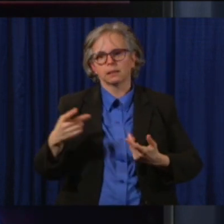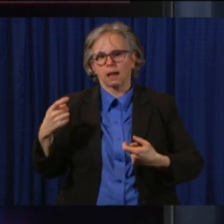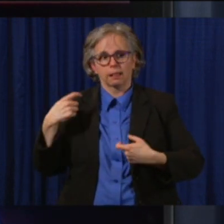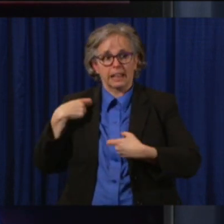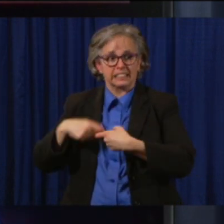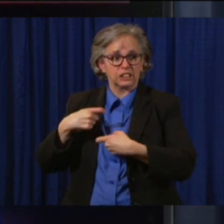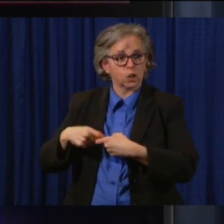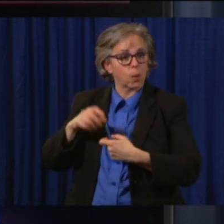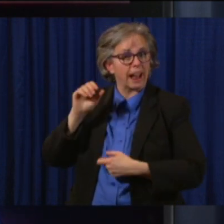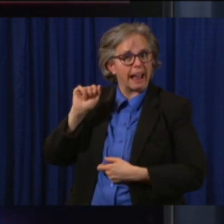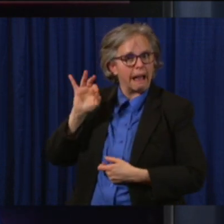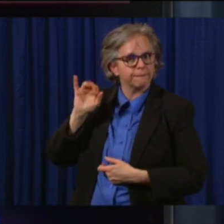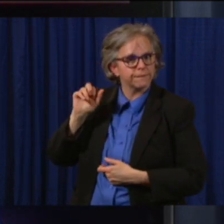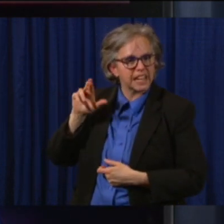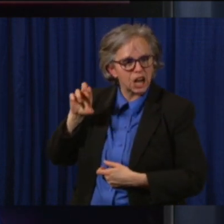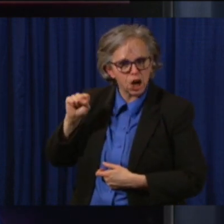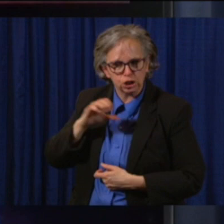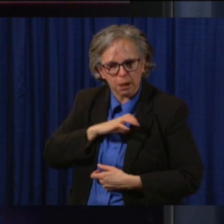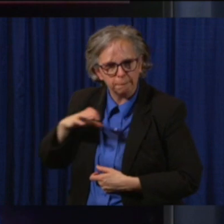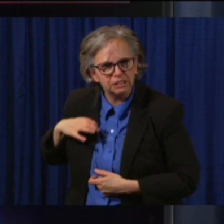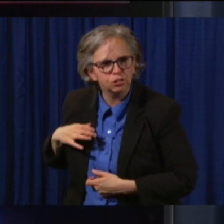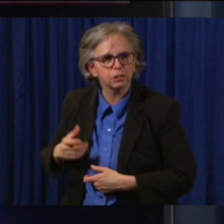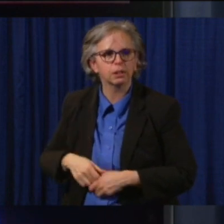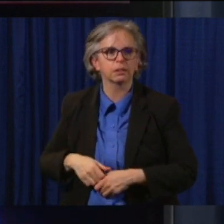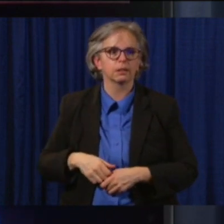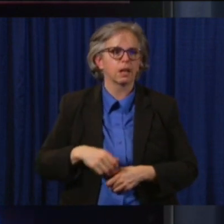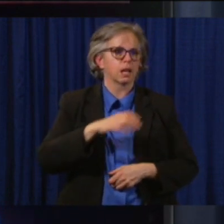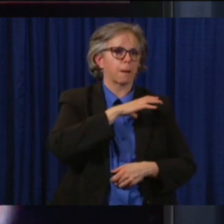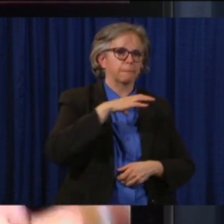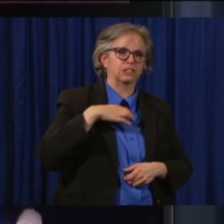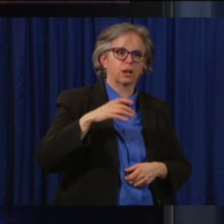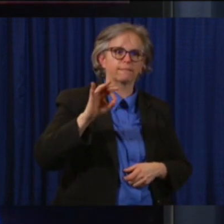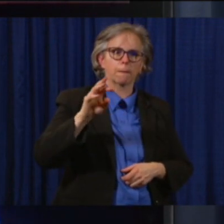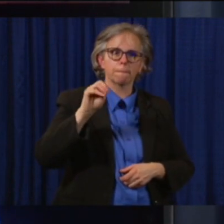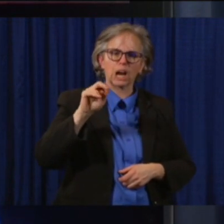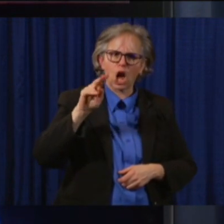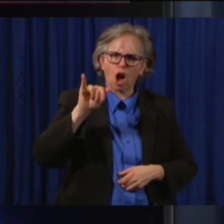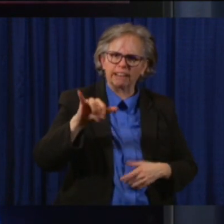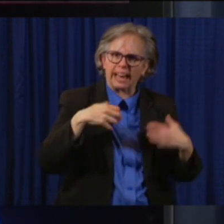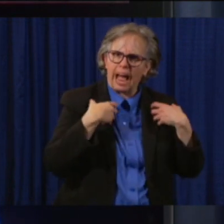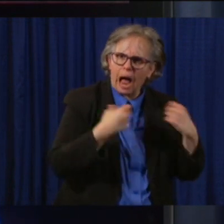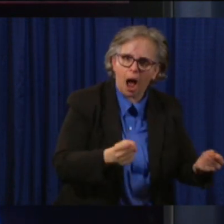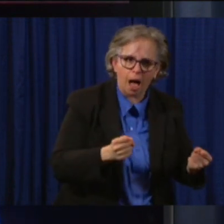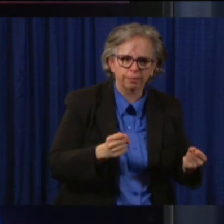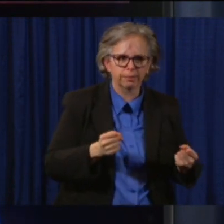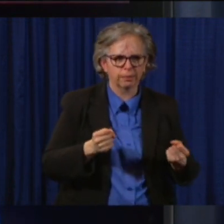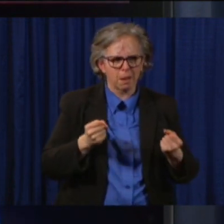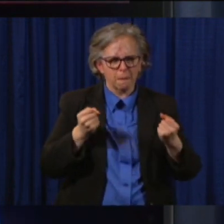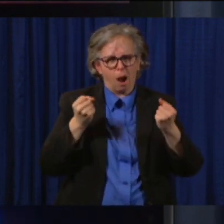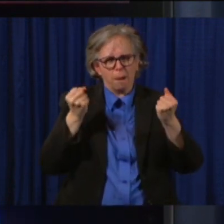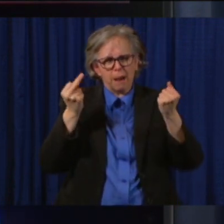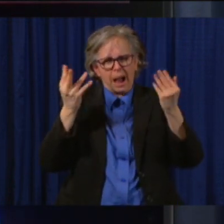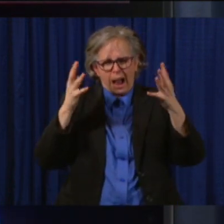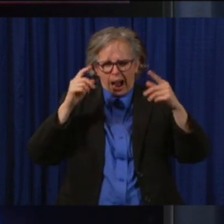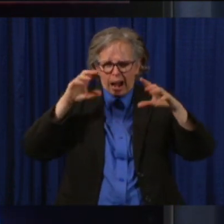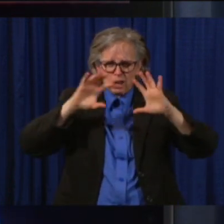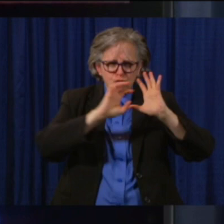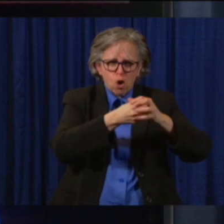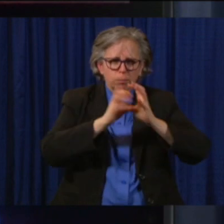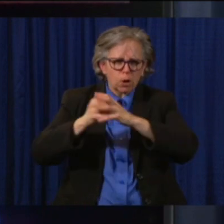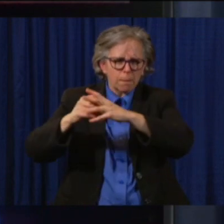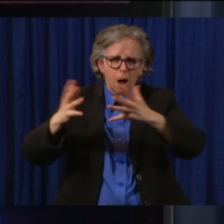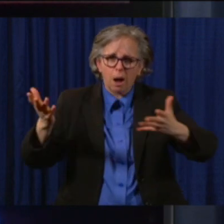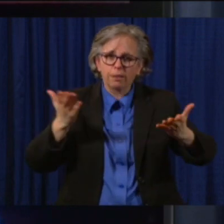Commission on Minority Health. And so, out of all of these recommendations, former Mayor